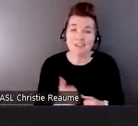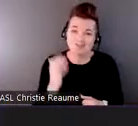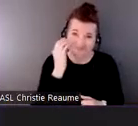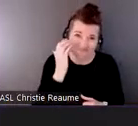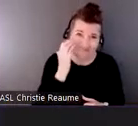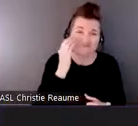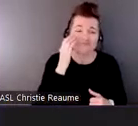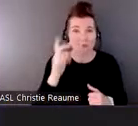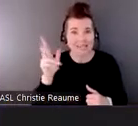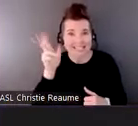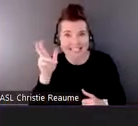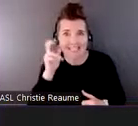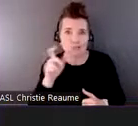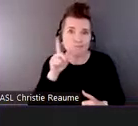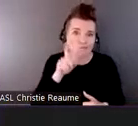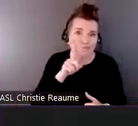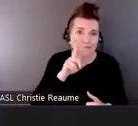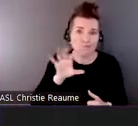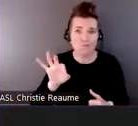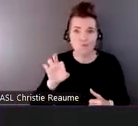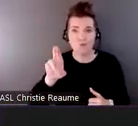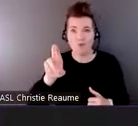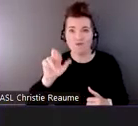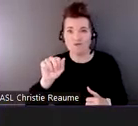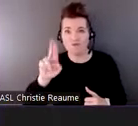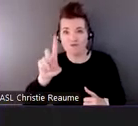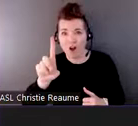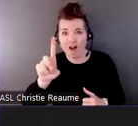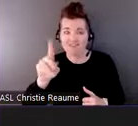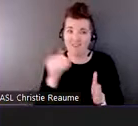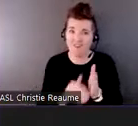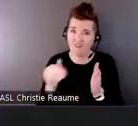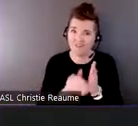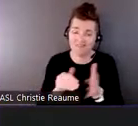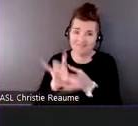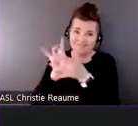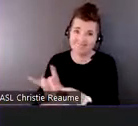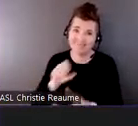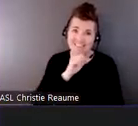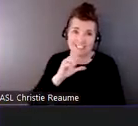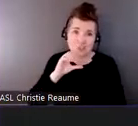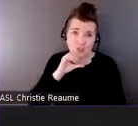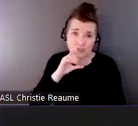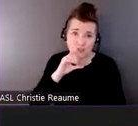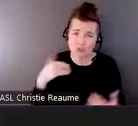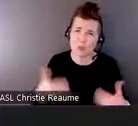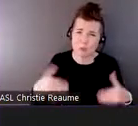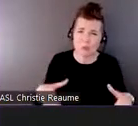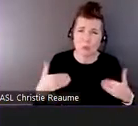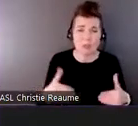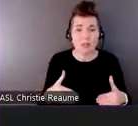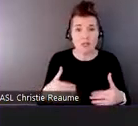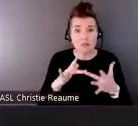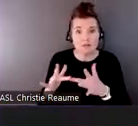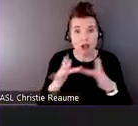that are happening, unfortunately, particularly to older adults. And there's so many other ways in terms of cyber security that they'll talk